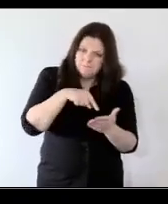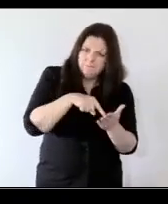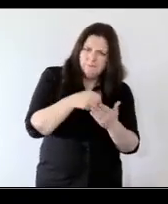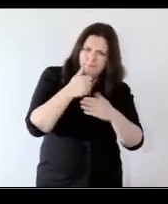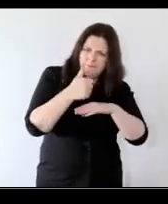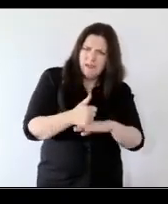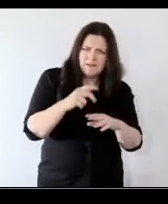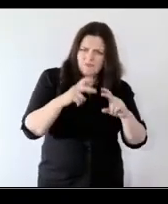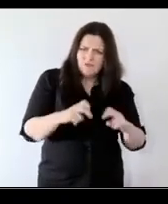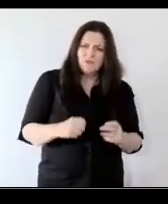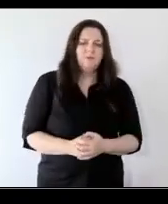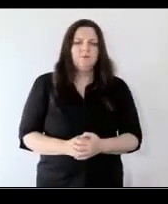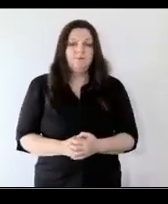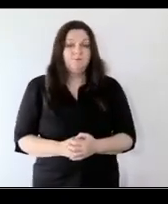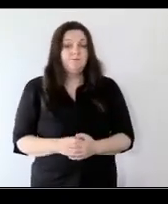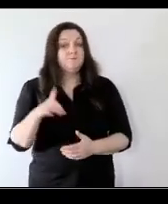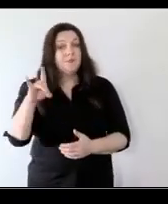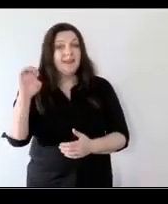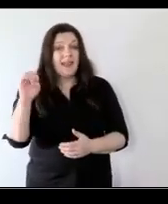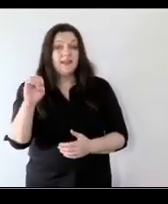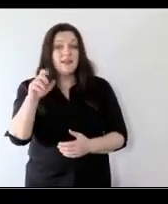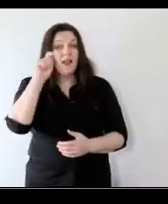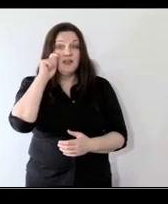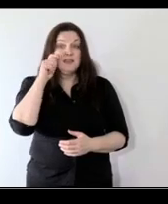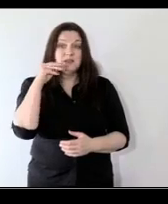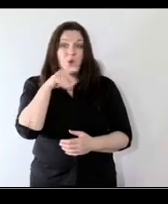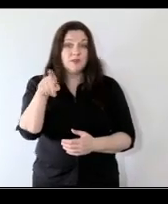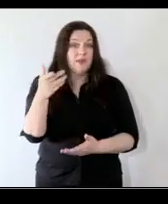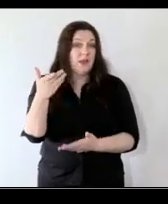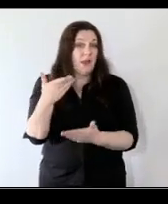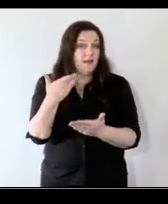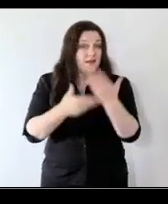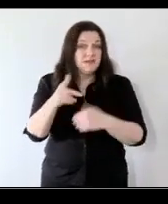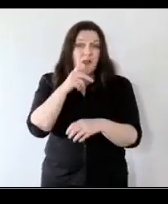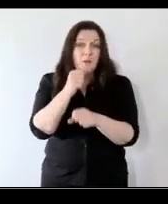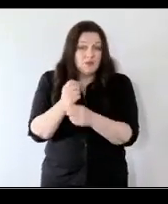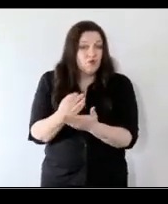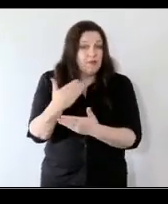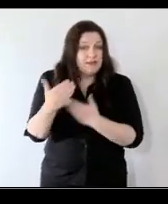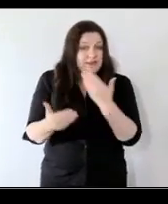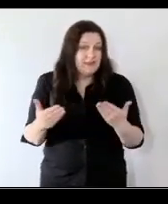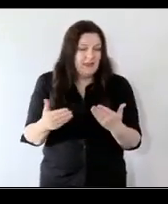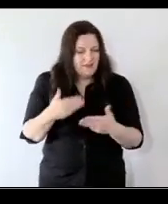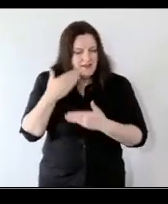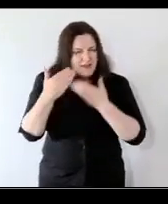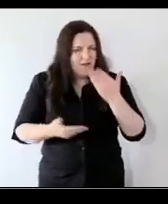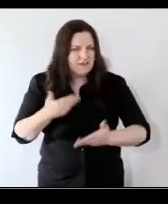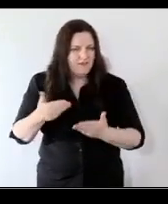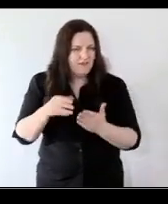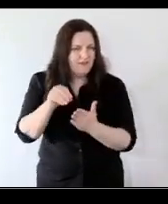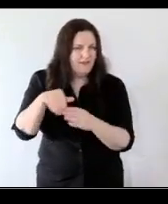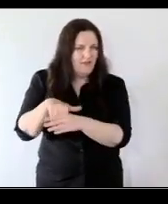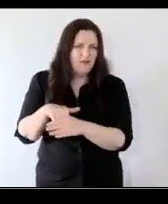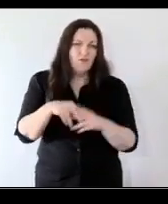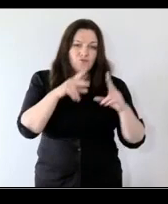i mean i think kate's point about stories was really important and it's very much about the narrative um you know as as